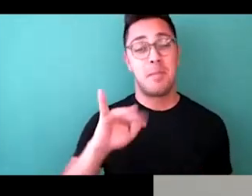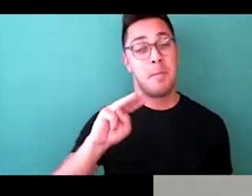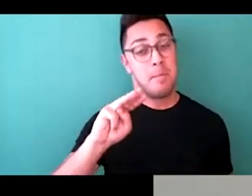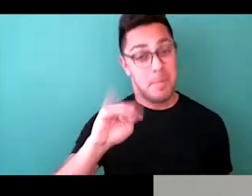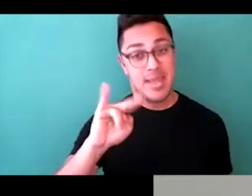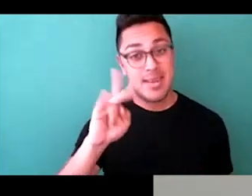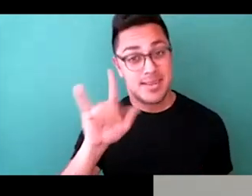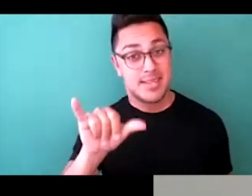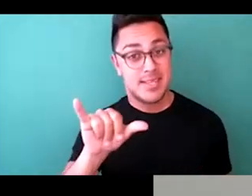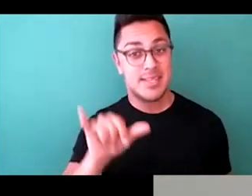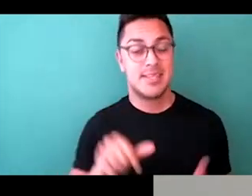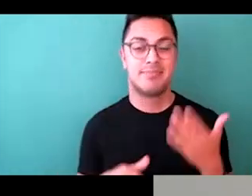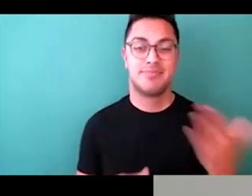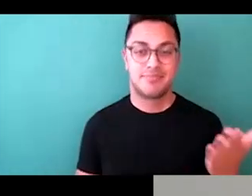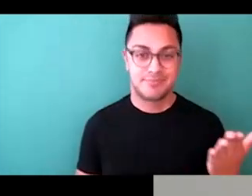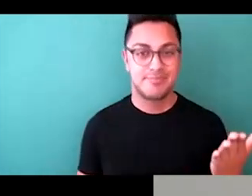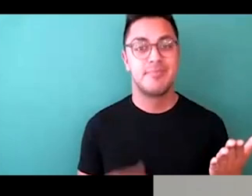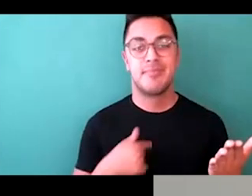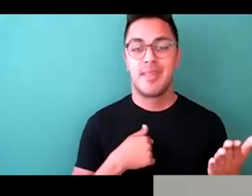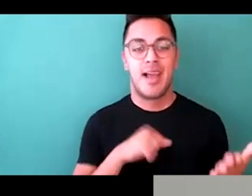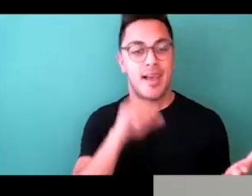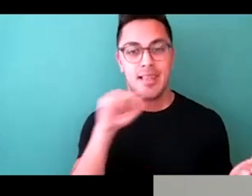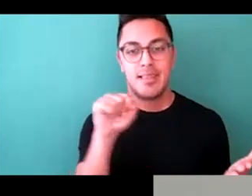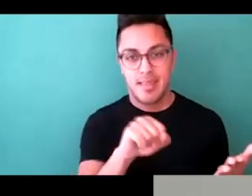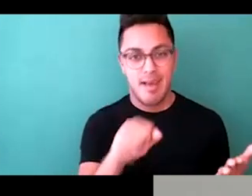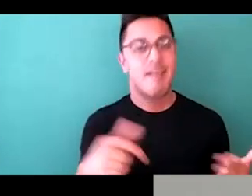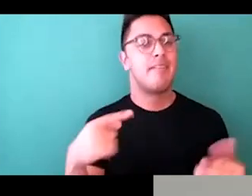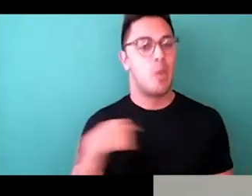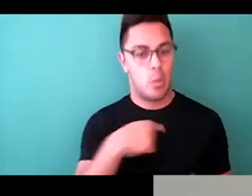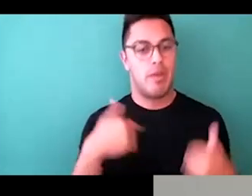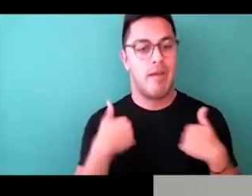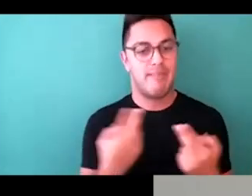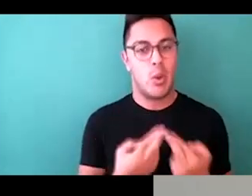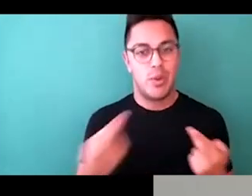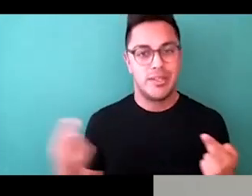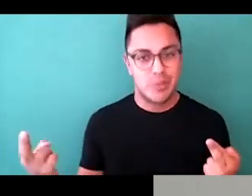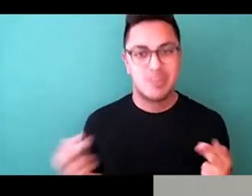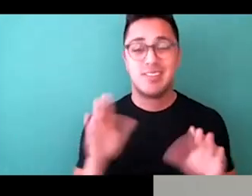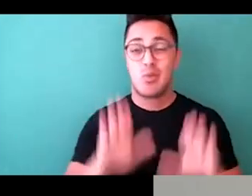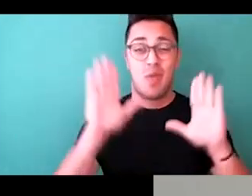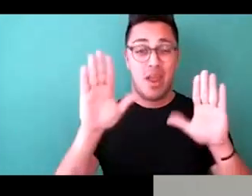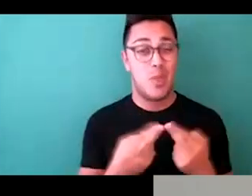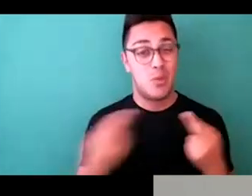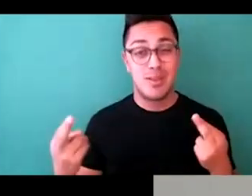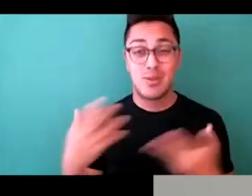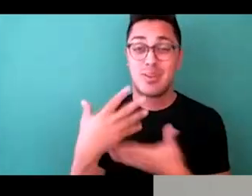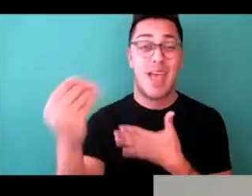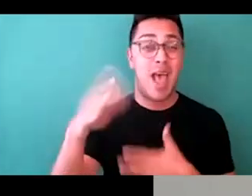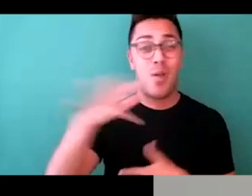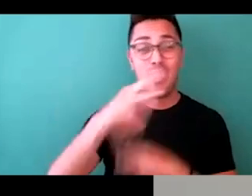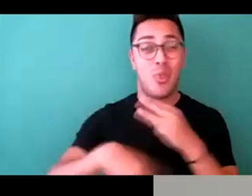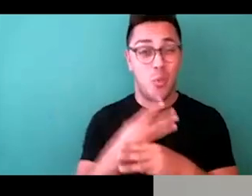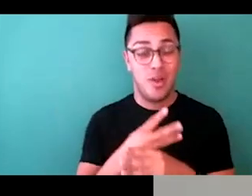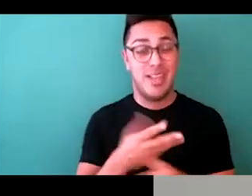you know, I love that there's a resource, this incredible resource out in the world, and it's you.